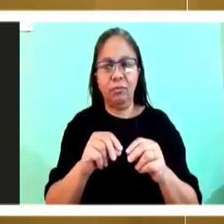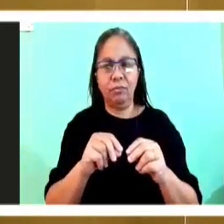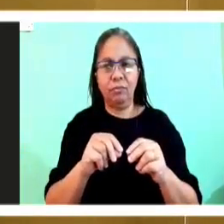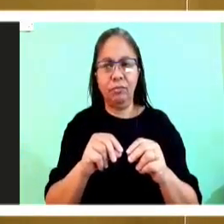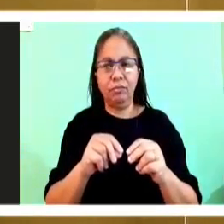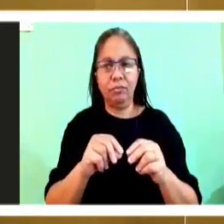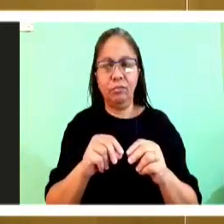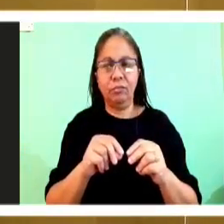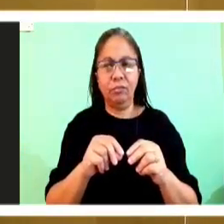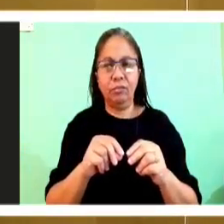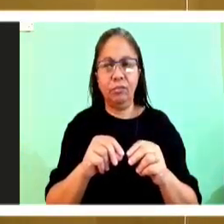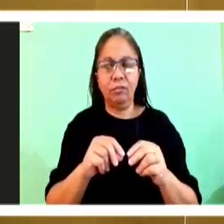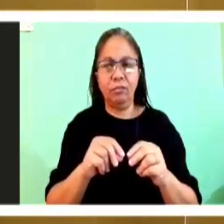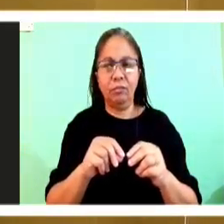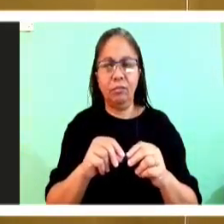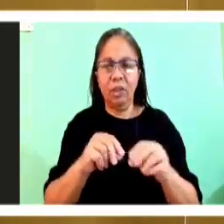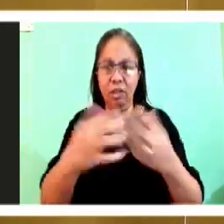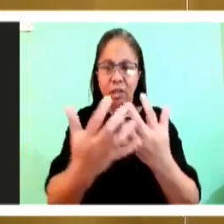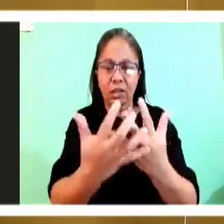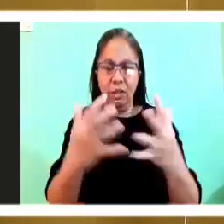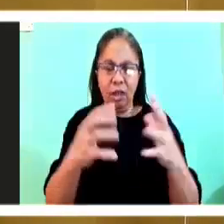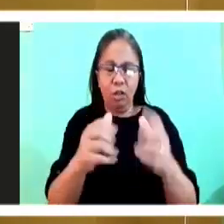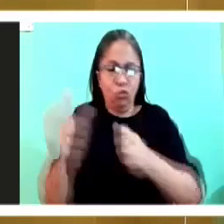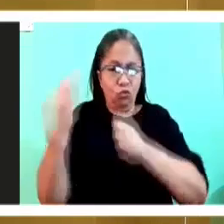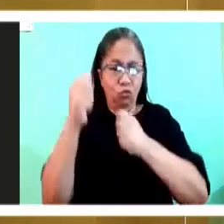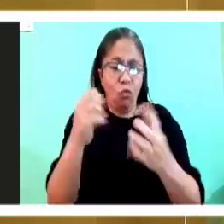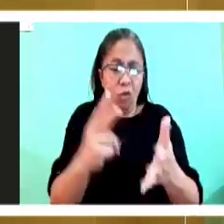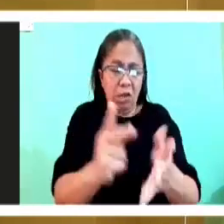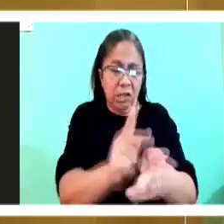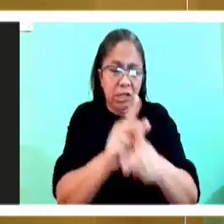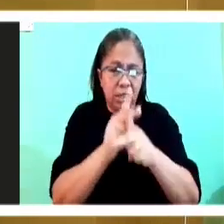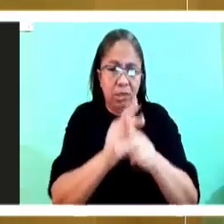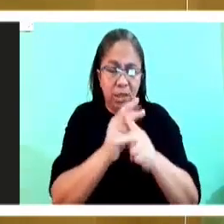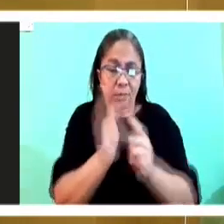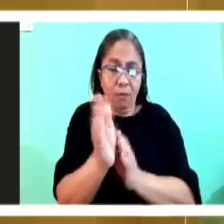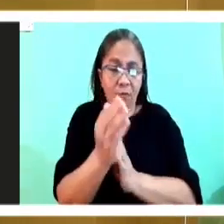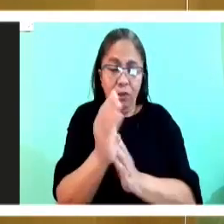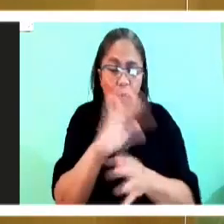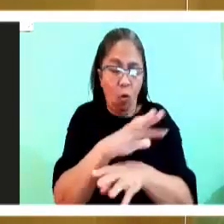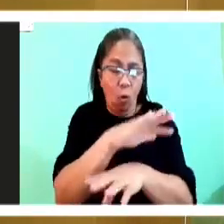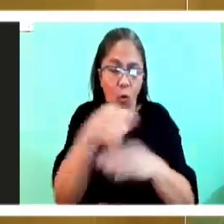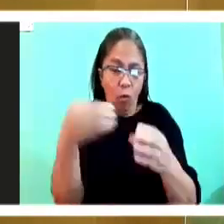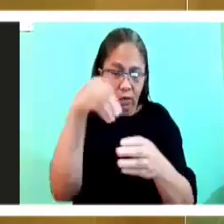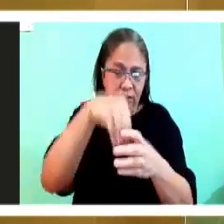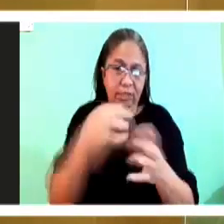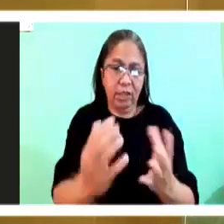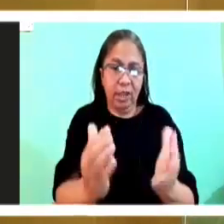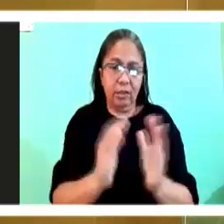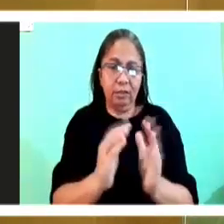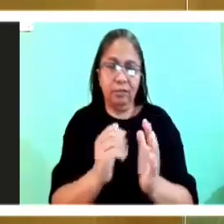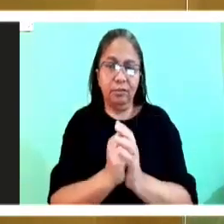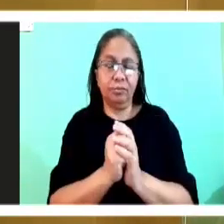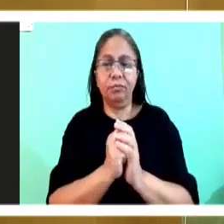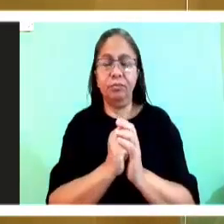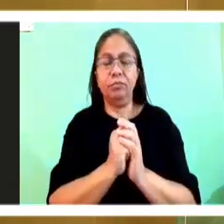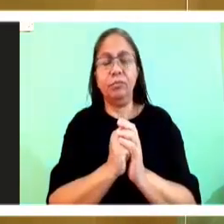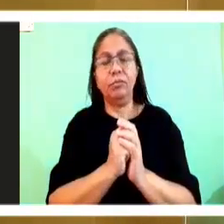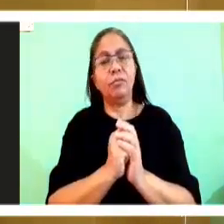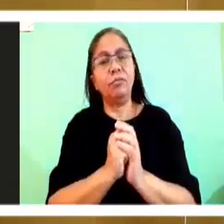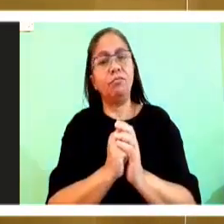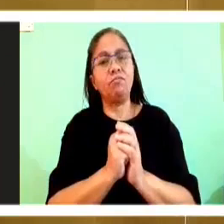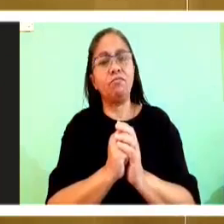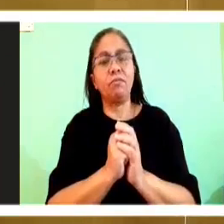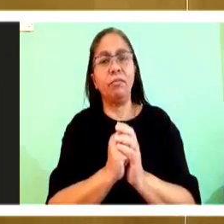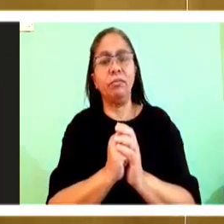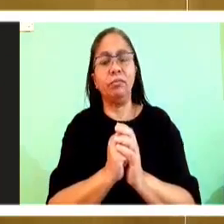all the fish that was given to them. The fruitfulness of the mission,